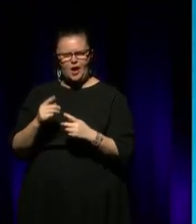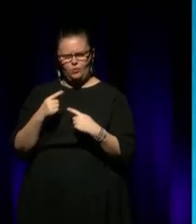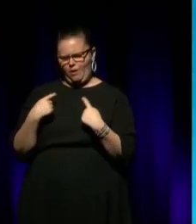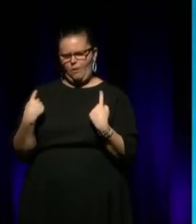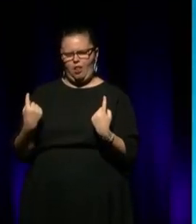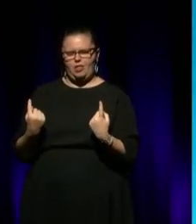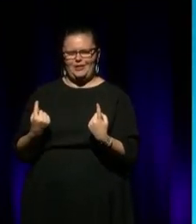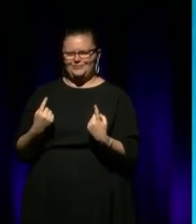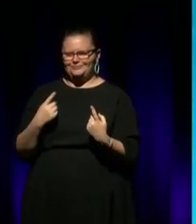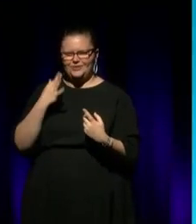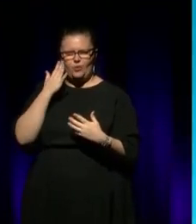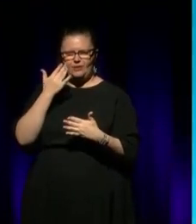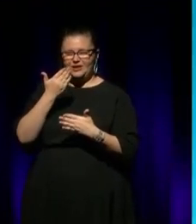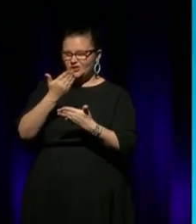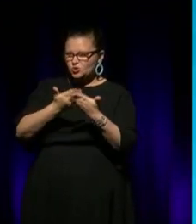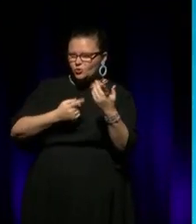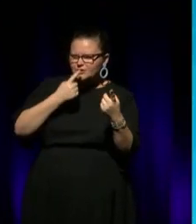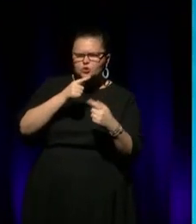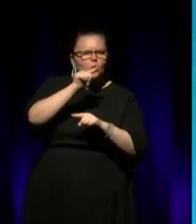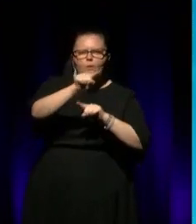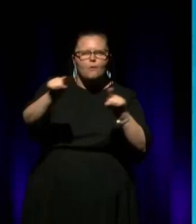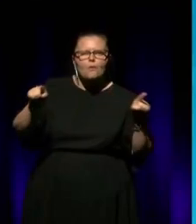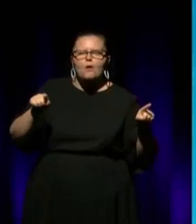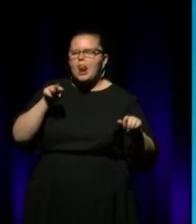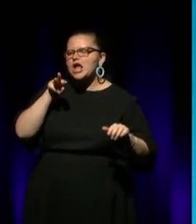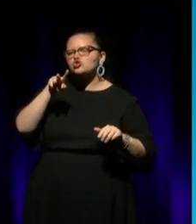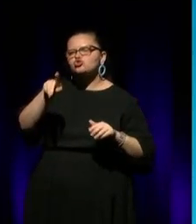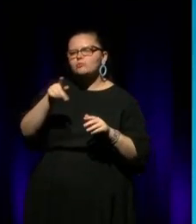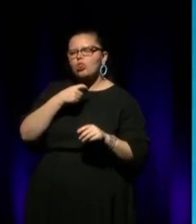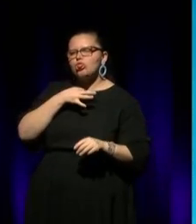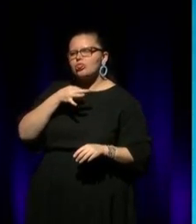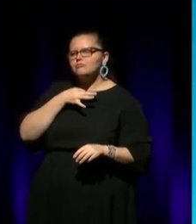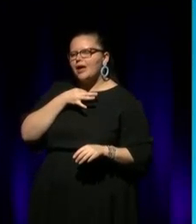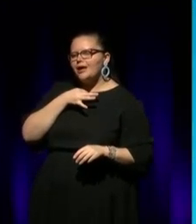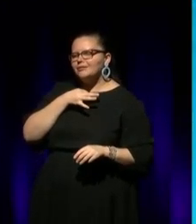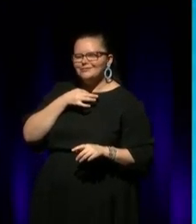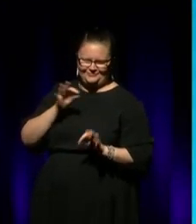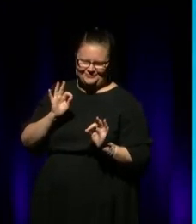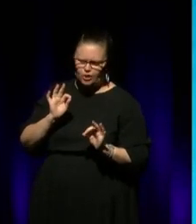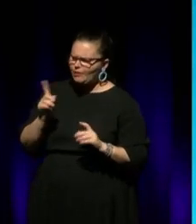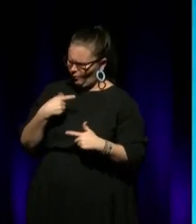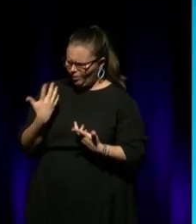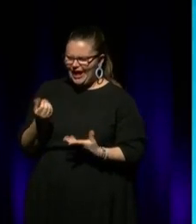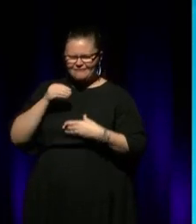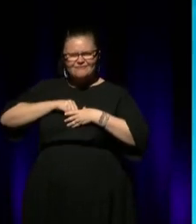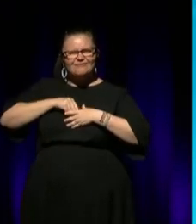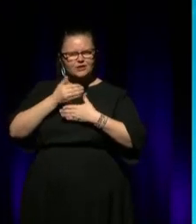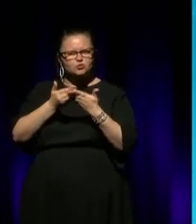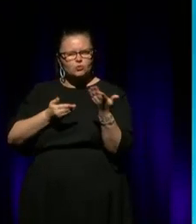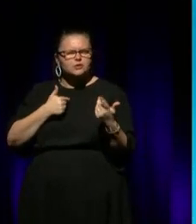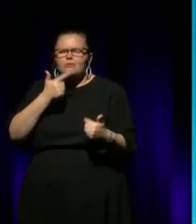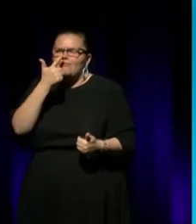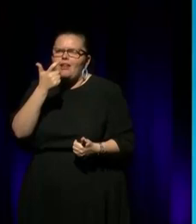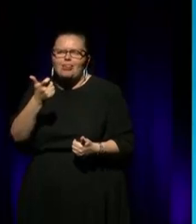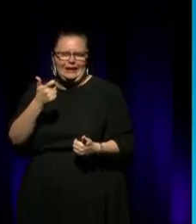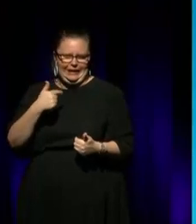as storyteller. Not everyone's a storyteller. Not everybody's a triple threat like Jakapura. But we all have a story. And I'm just fortunate that I